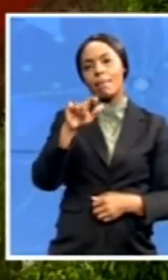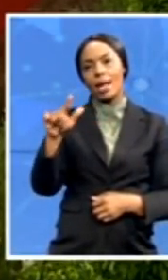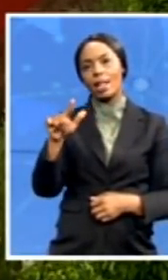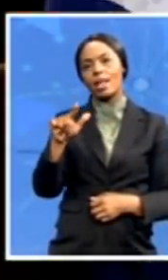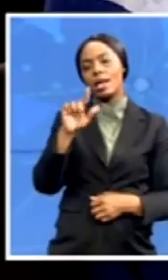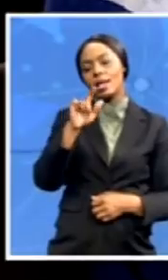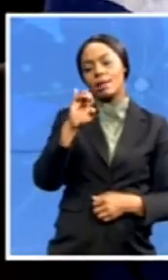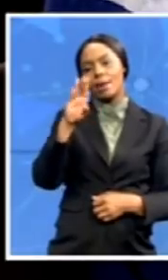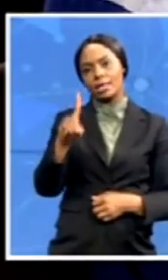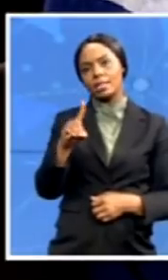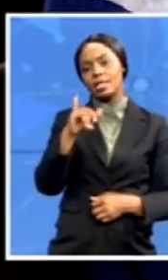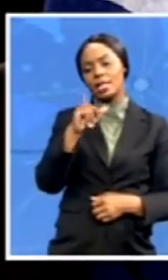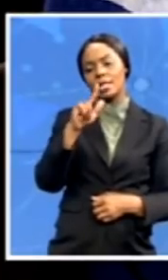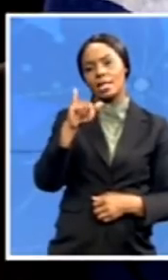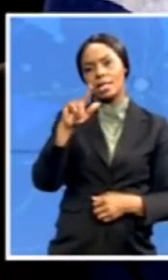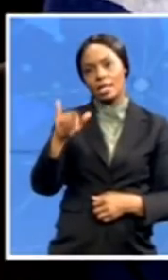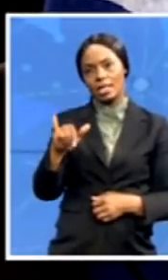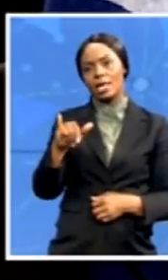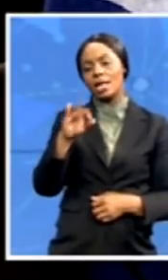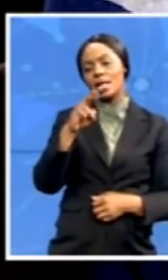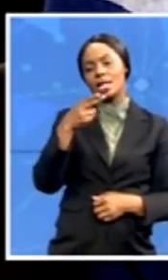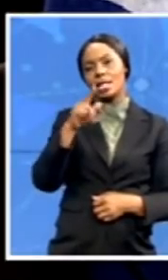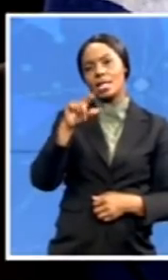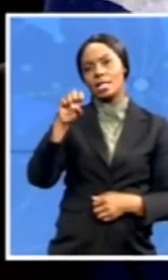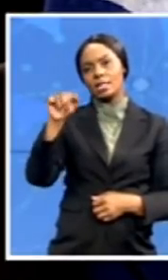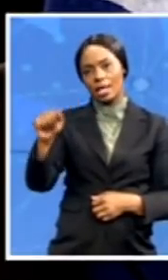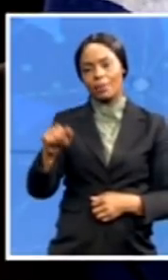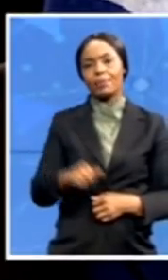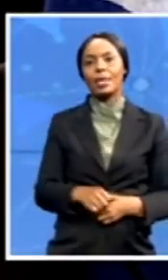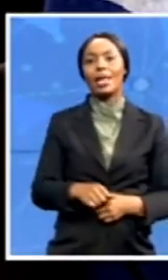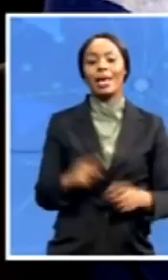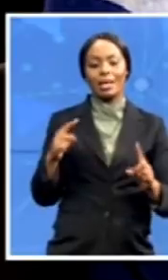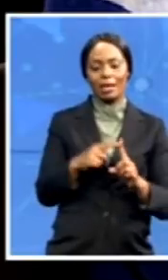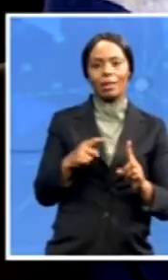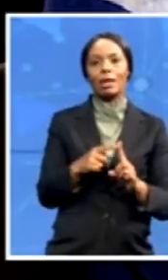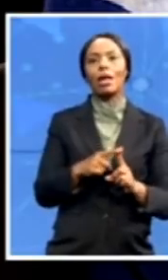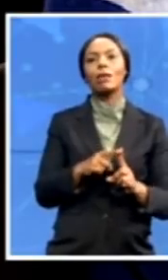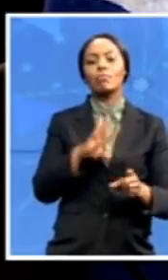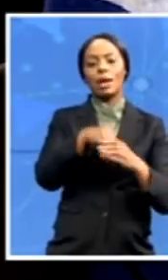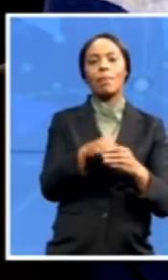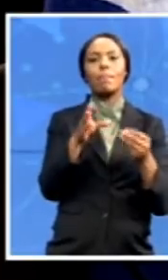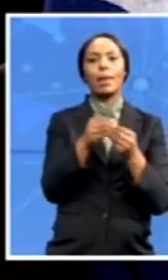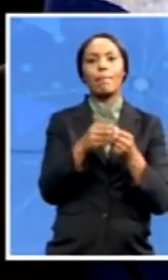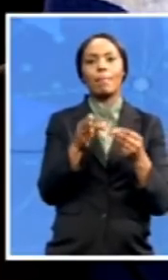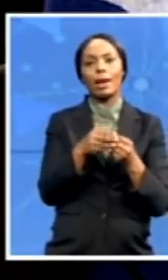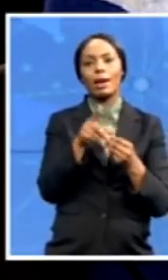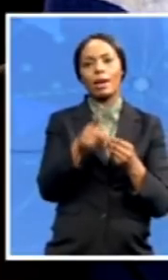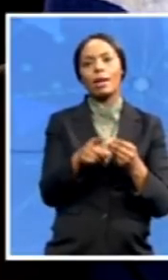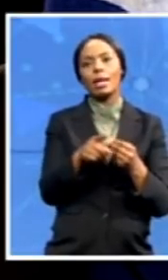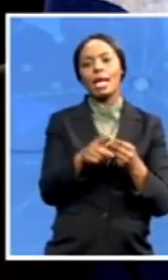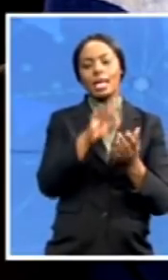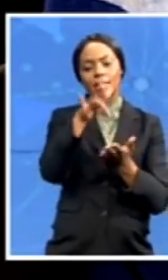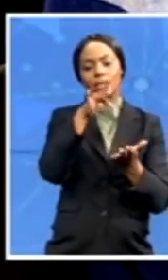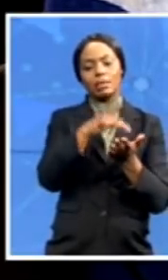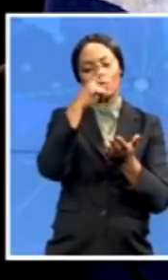In addition, he served as an honorary member of the Pires Center for Peace International Board of Governors